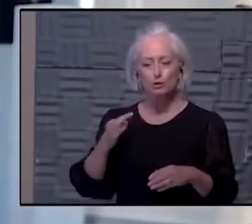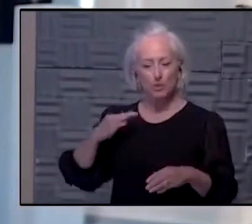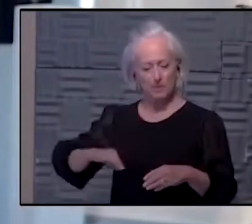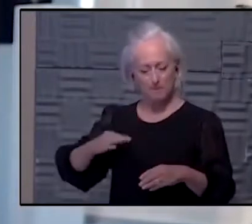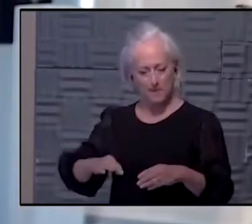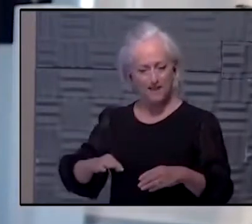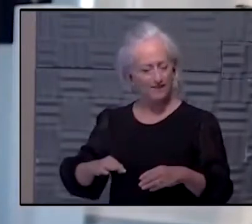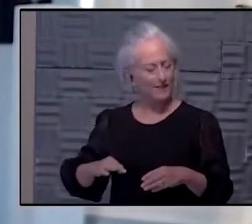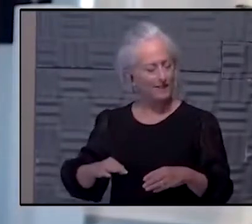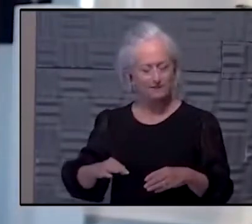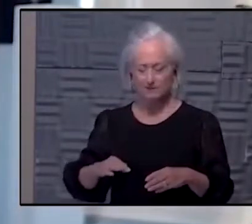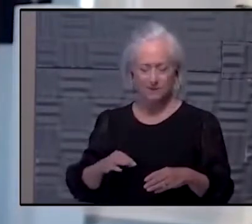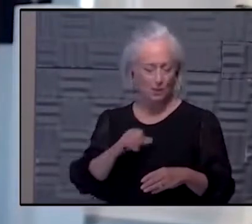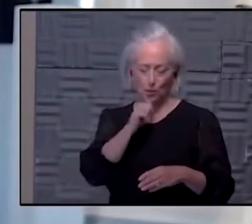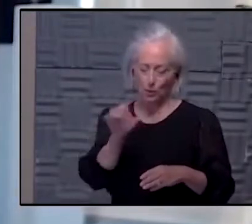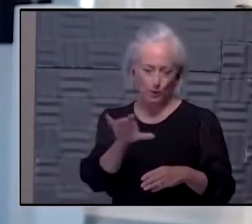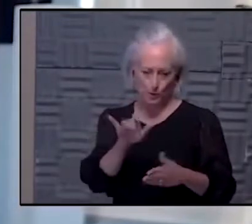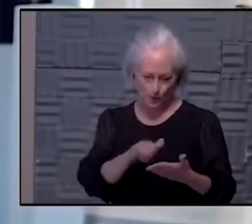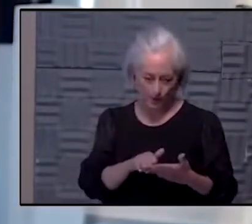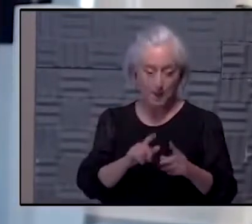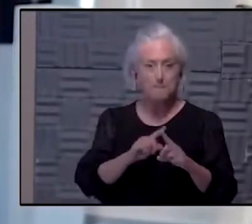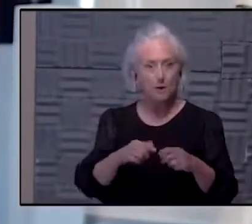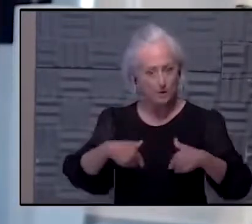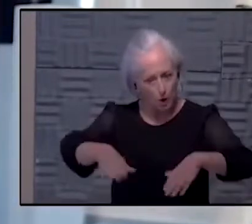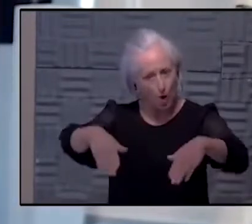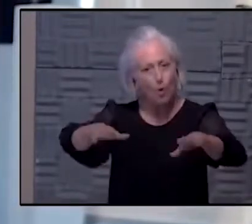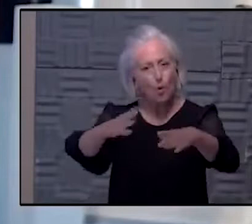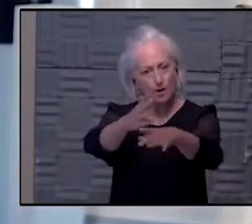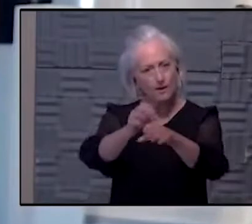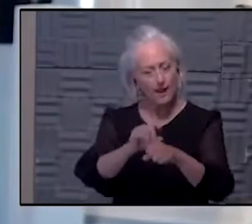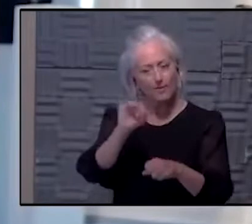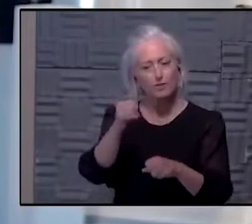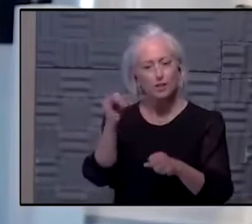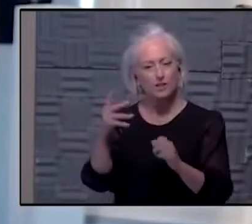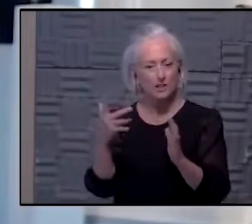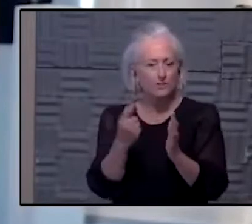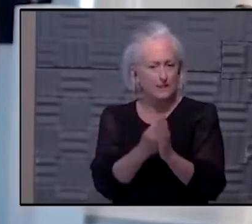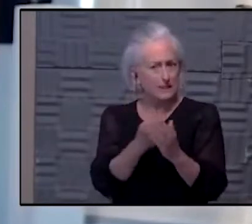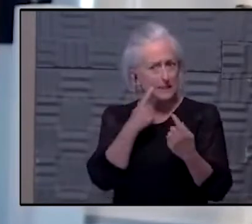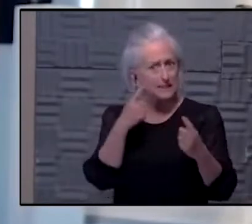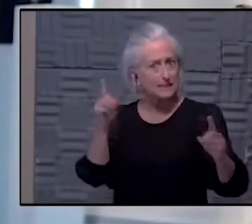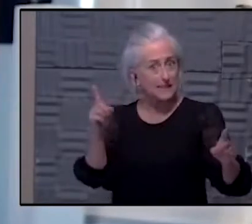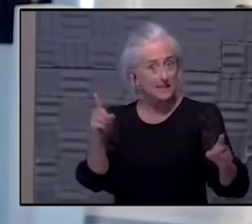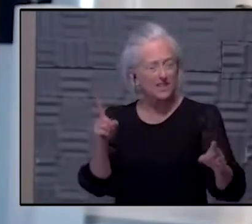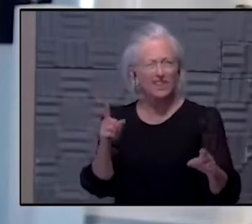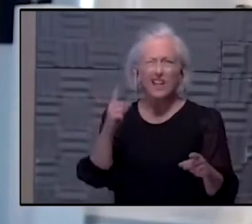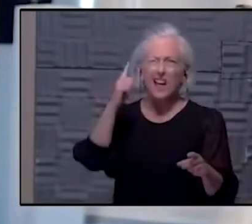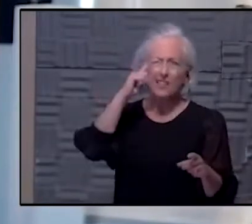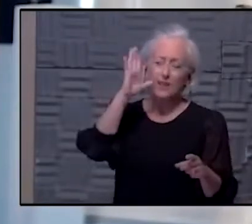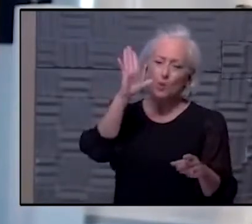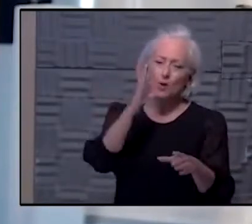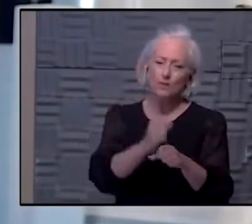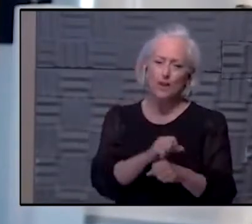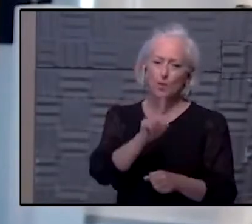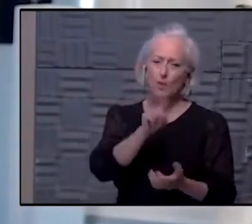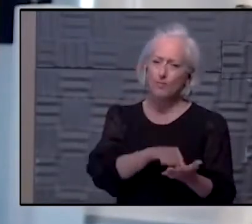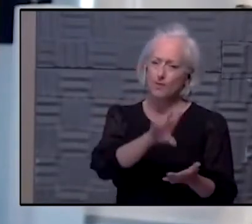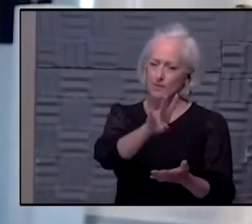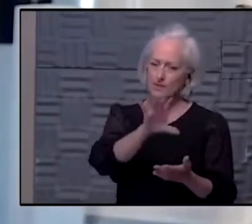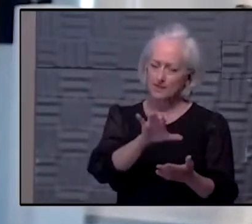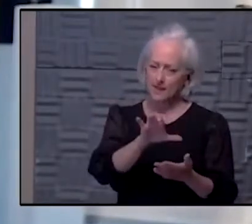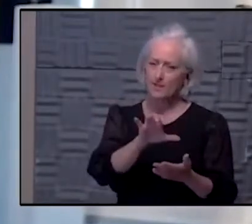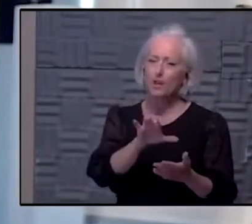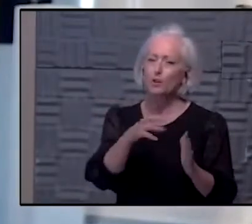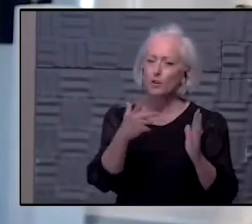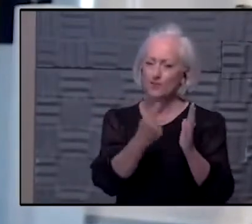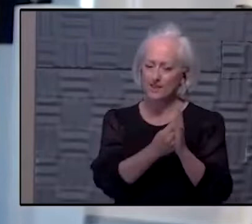go get the vaccine. It's a successful vaccine. We don't have that much of it. We're going to get, I think, 1,700 doses the week of May